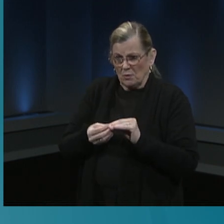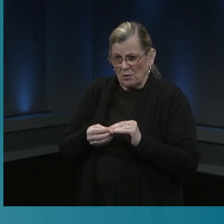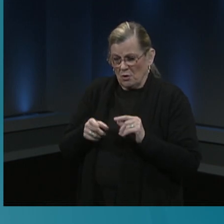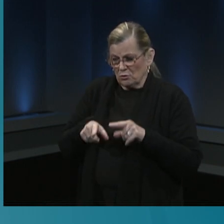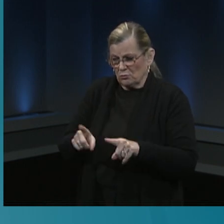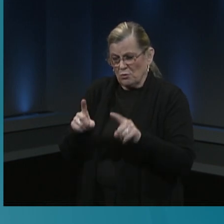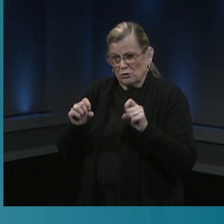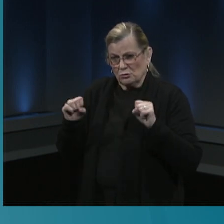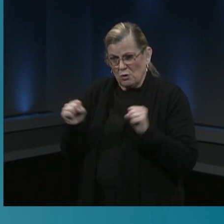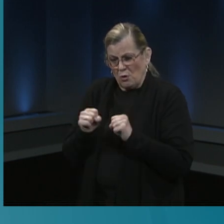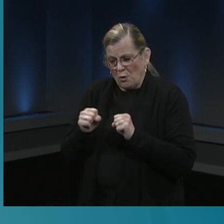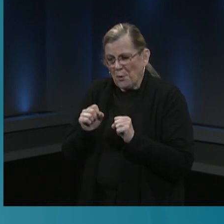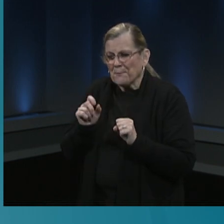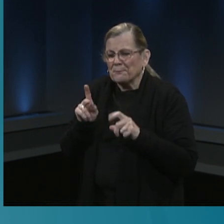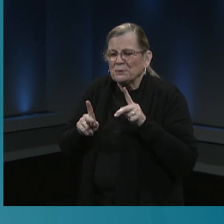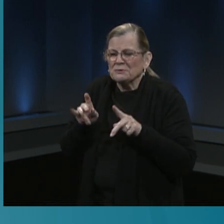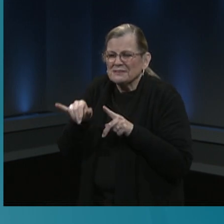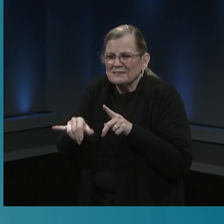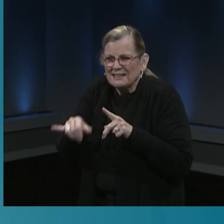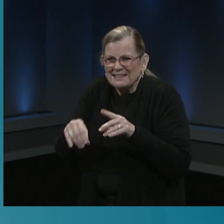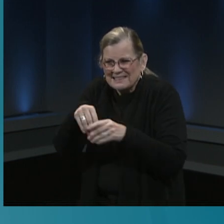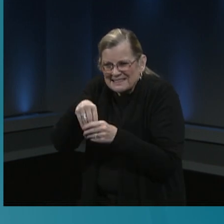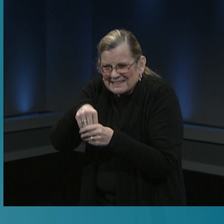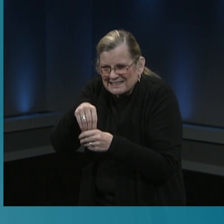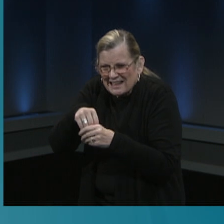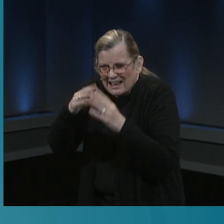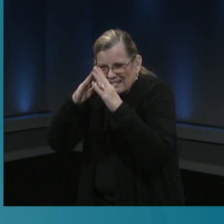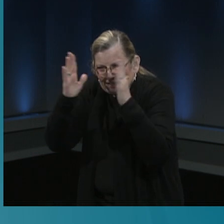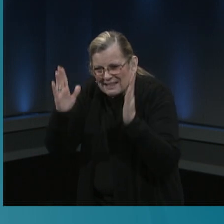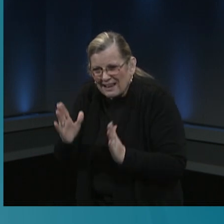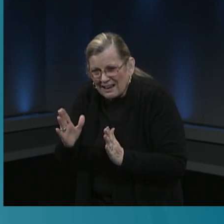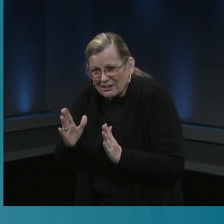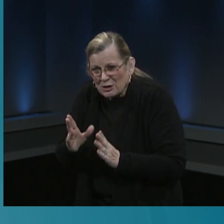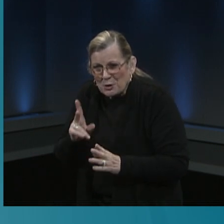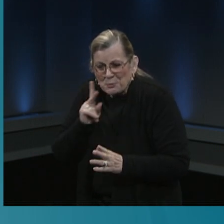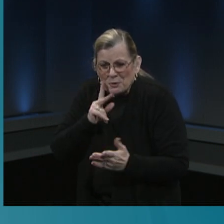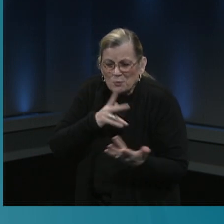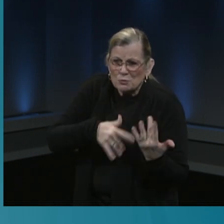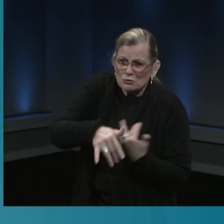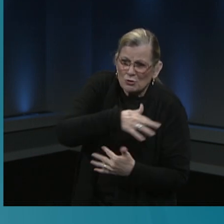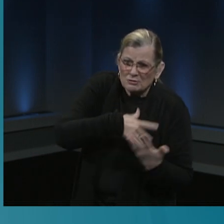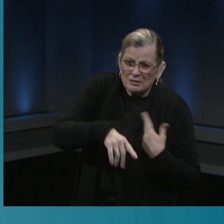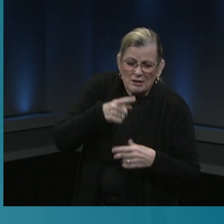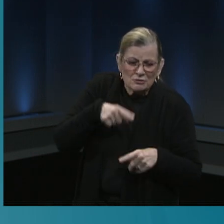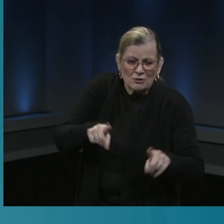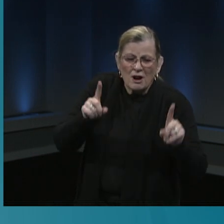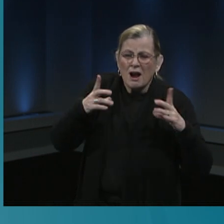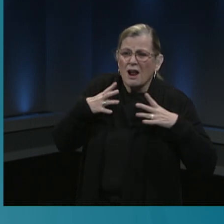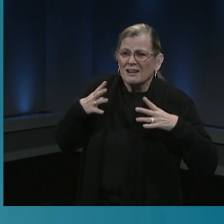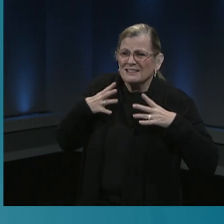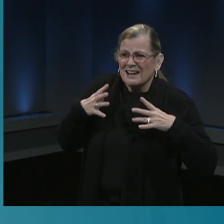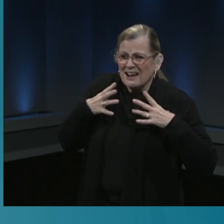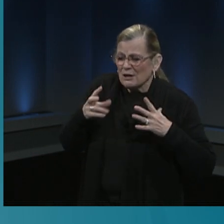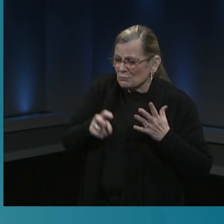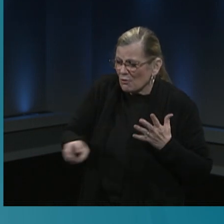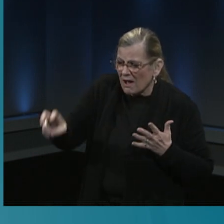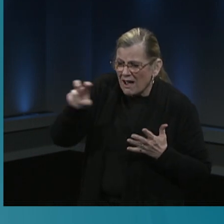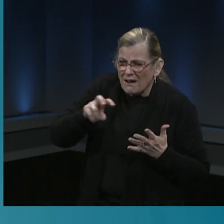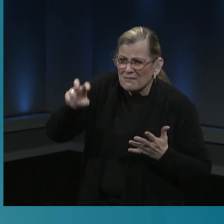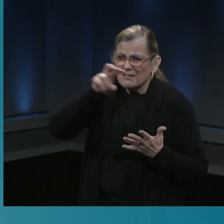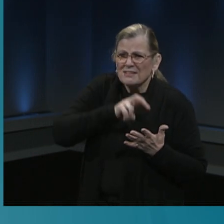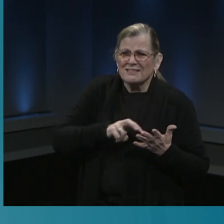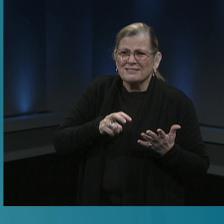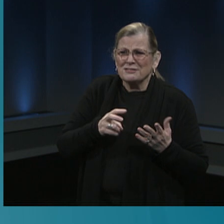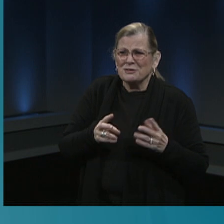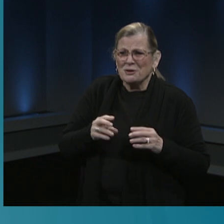time indoors, families have gotten together over the holidays, increased travel, increased attendance at restaurants,